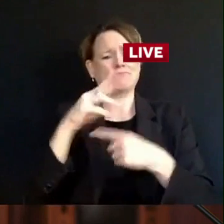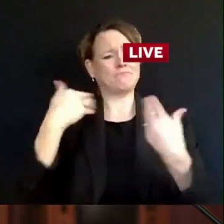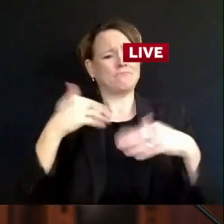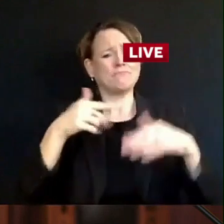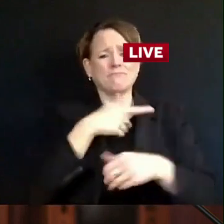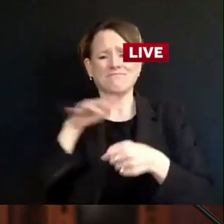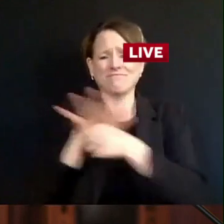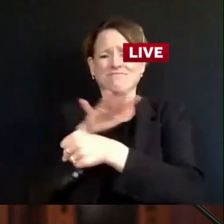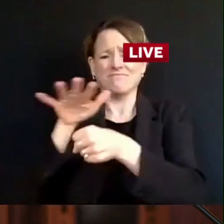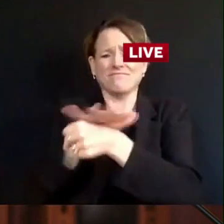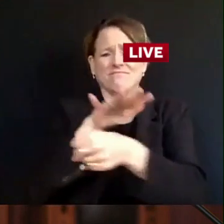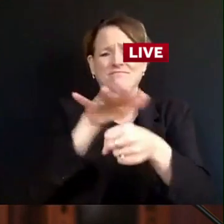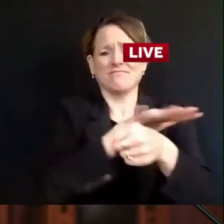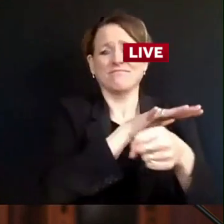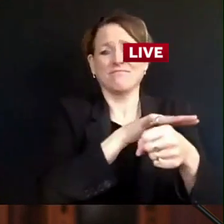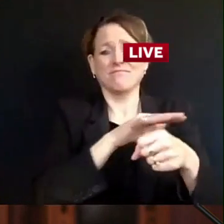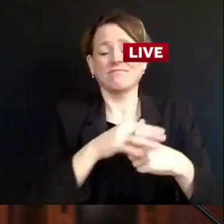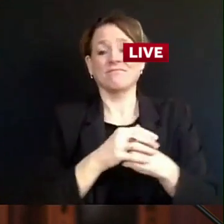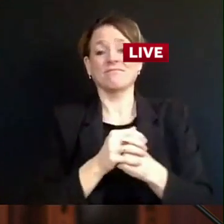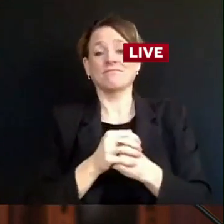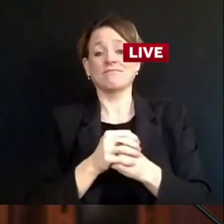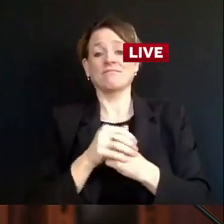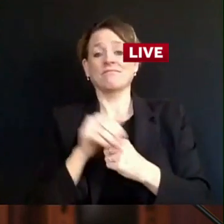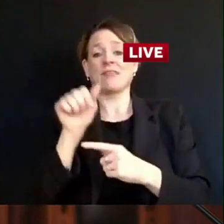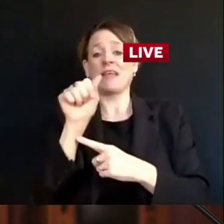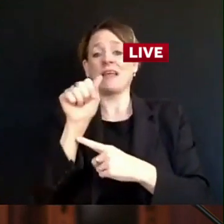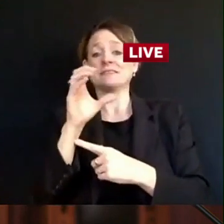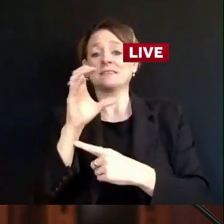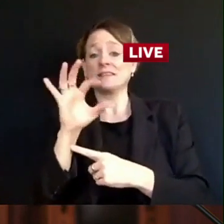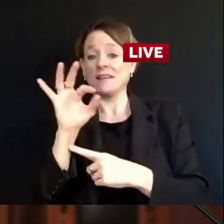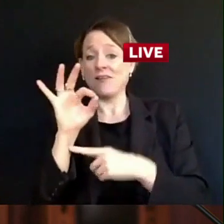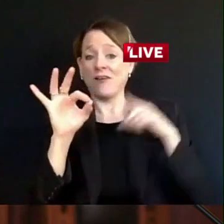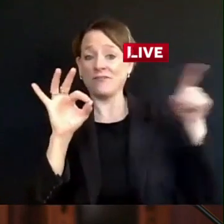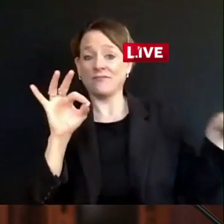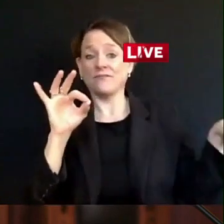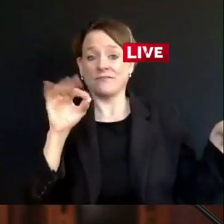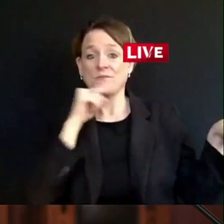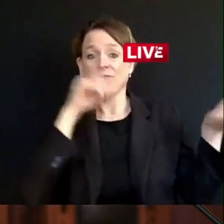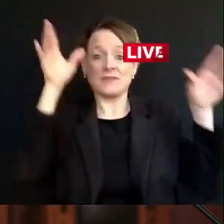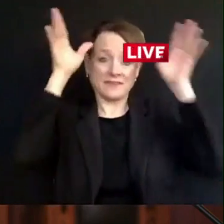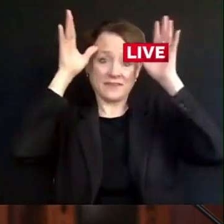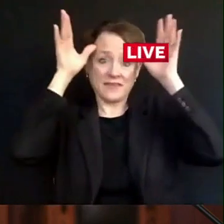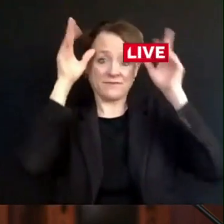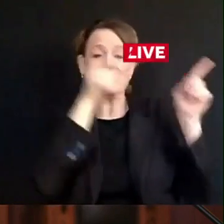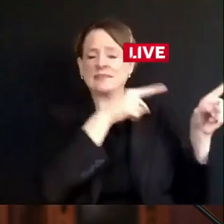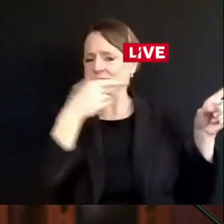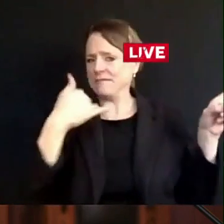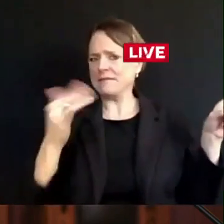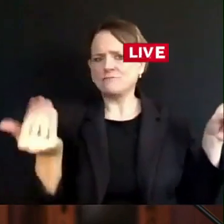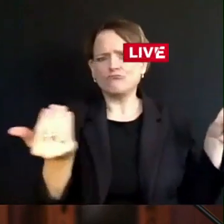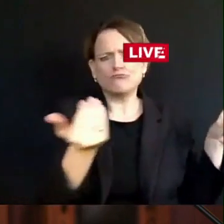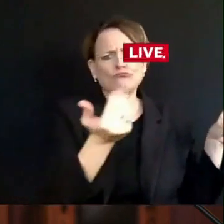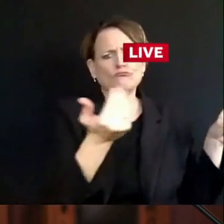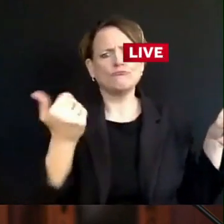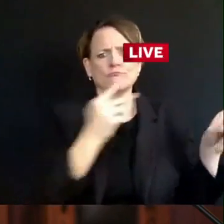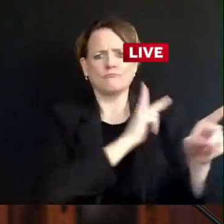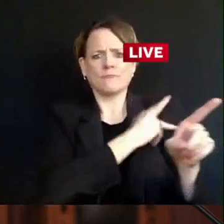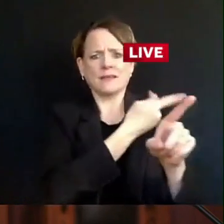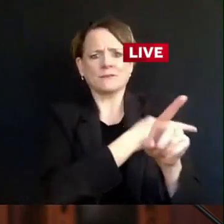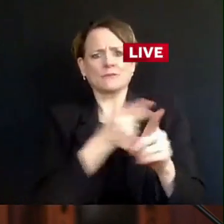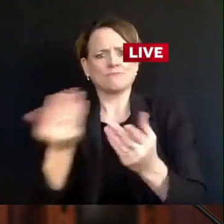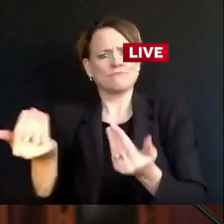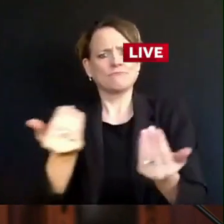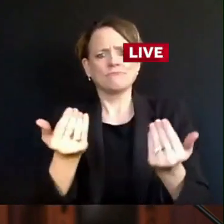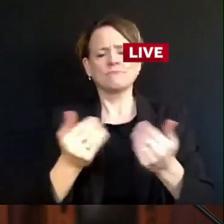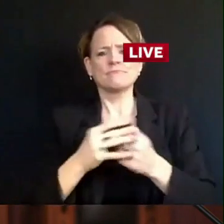patients. We've now lost 1,972 Wisconsinites to this virus. That's